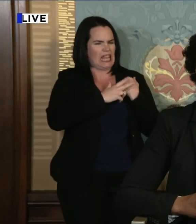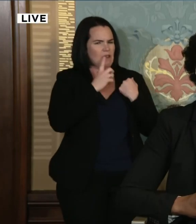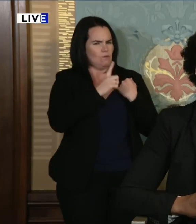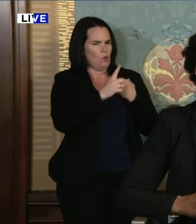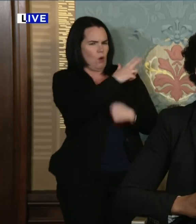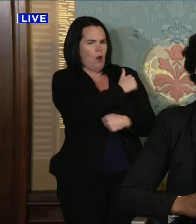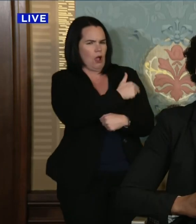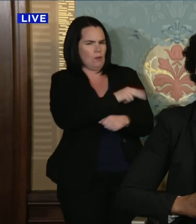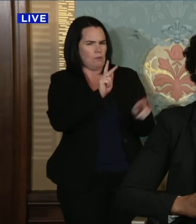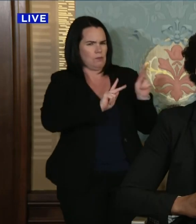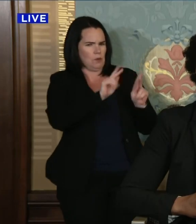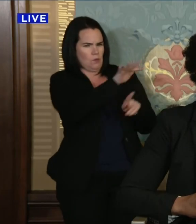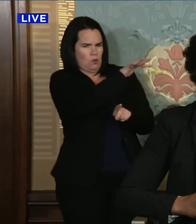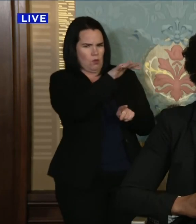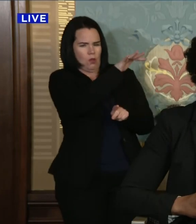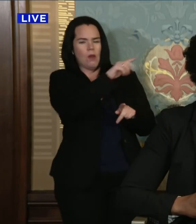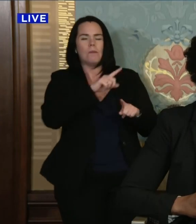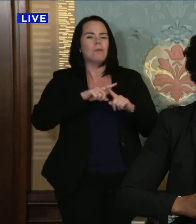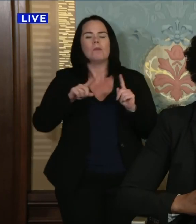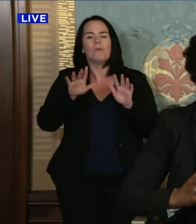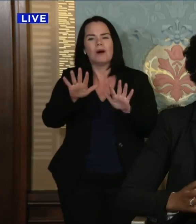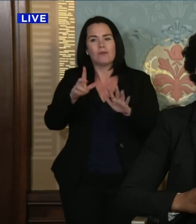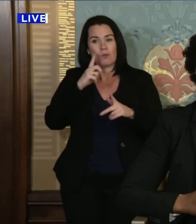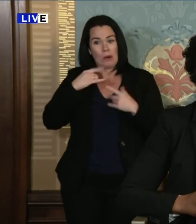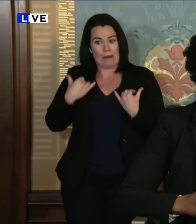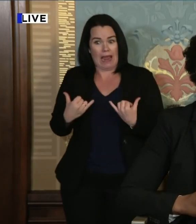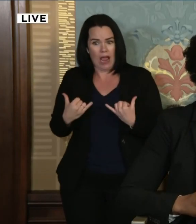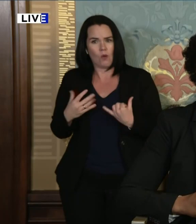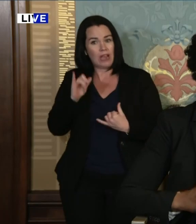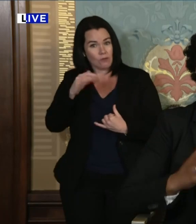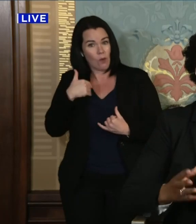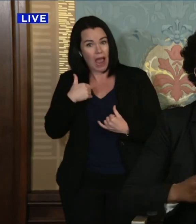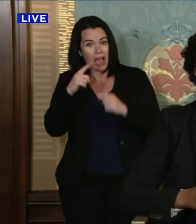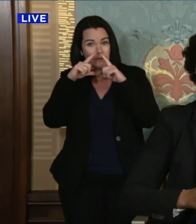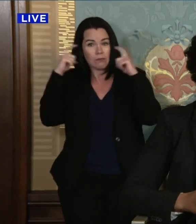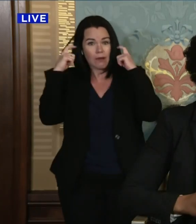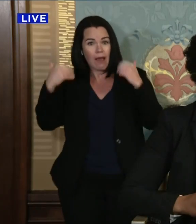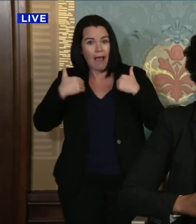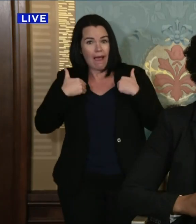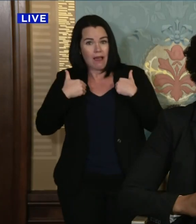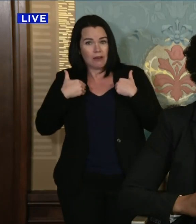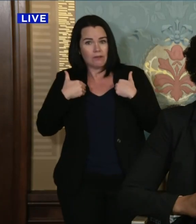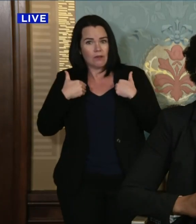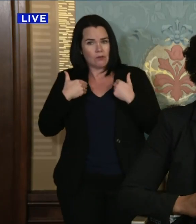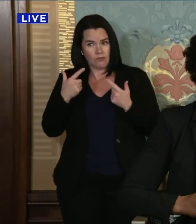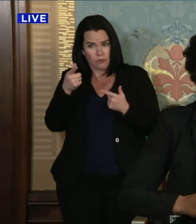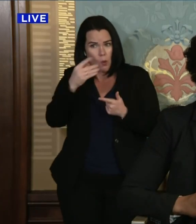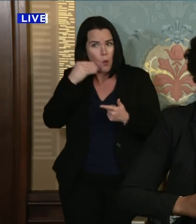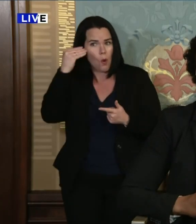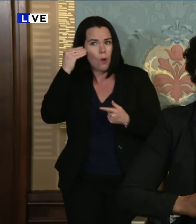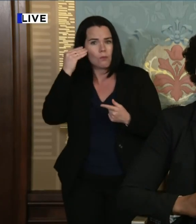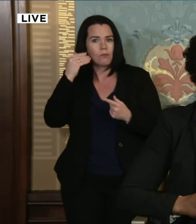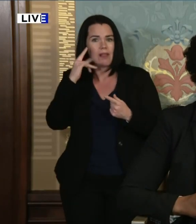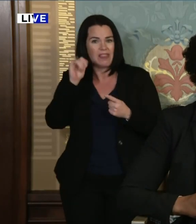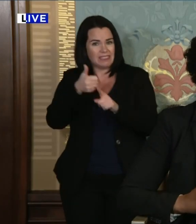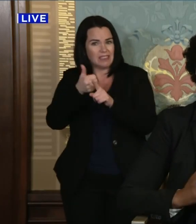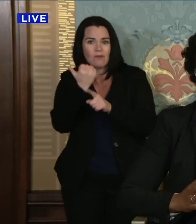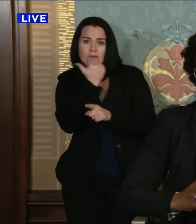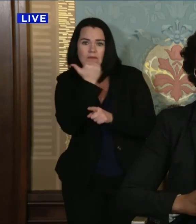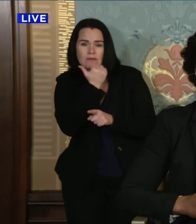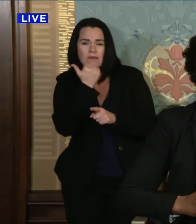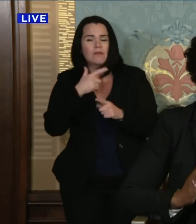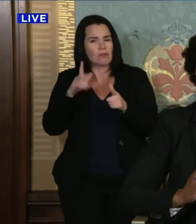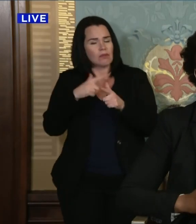workers. But right now, it's probably a good idea. If you have a mask, if you've got a cloth mask at home, you should probably be putting it on.